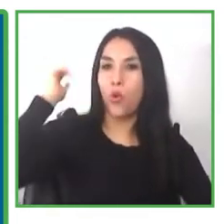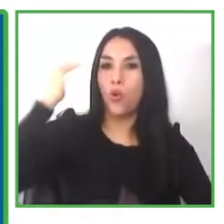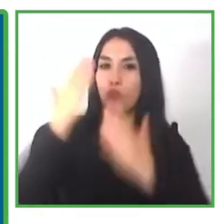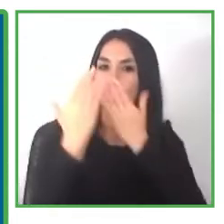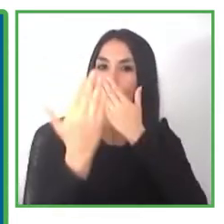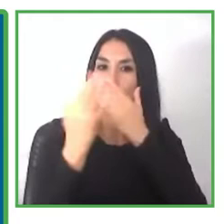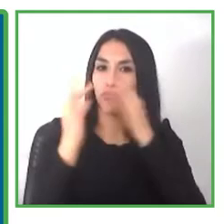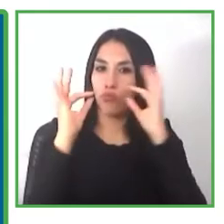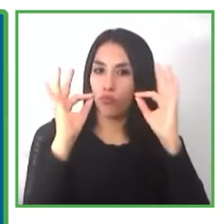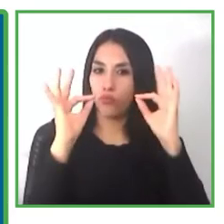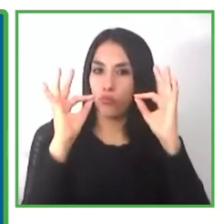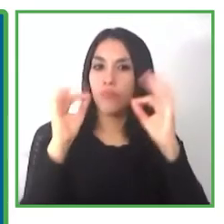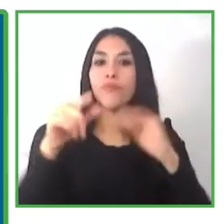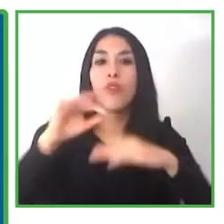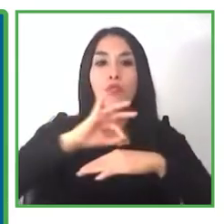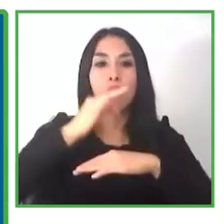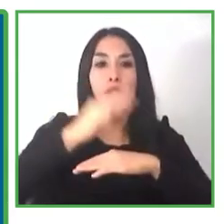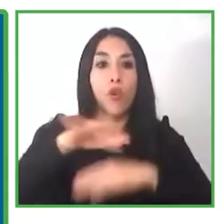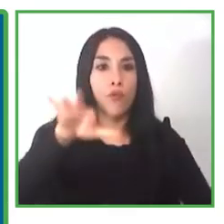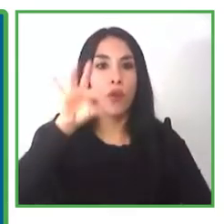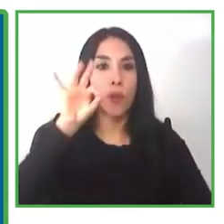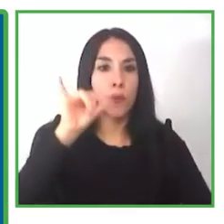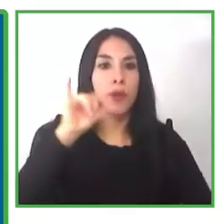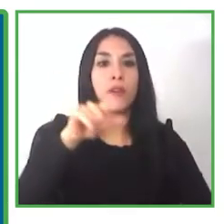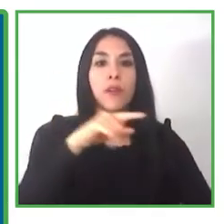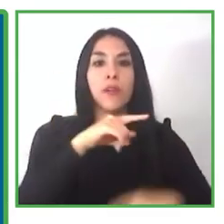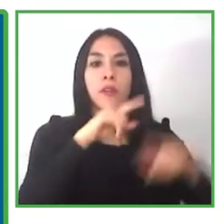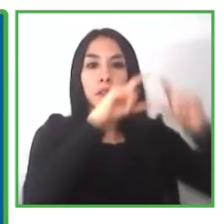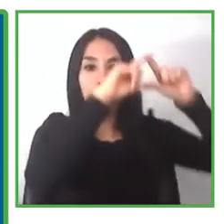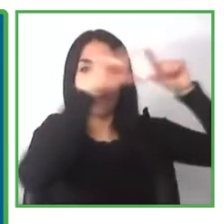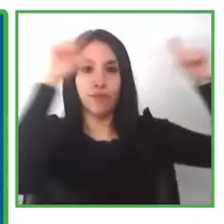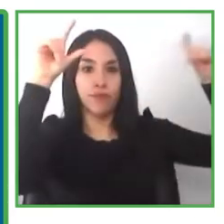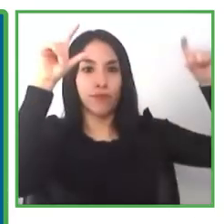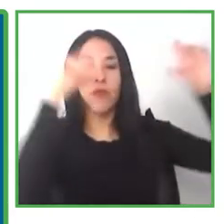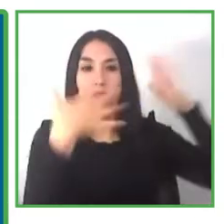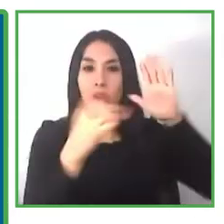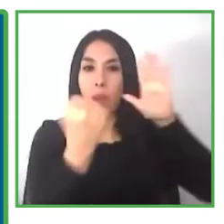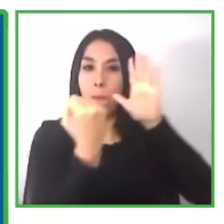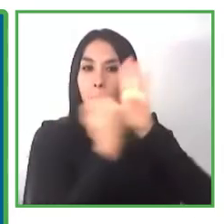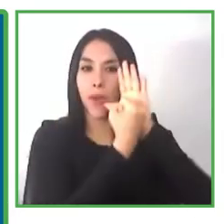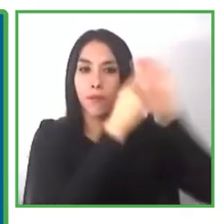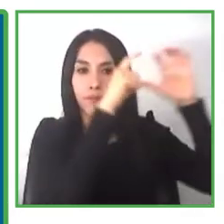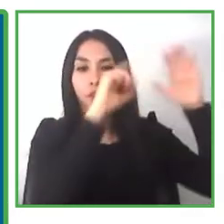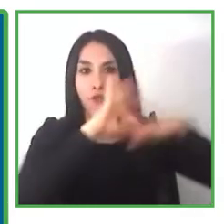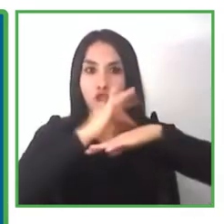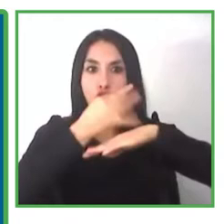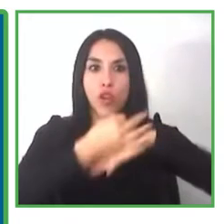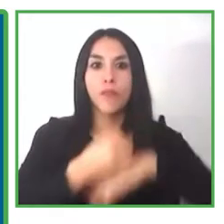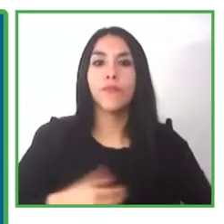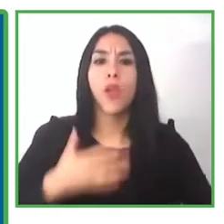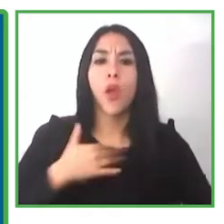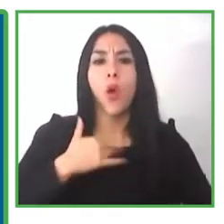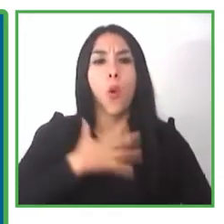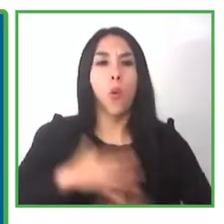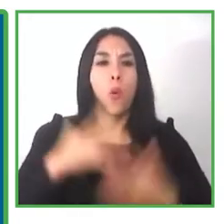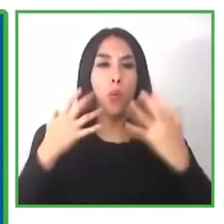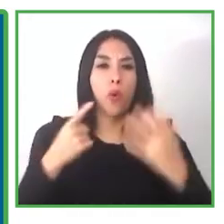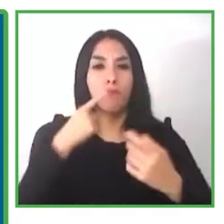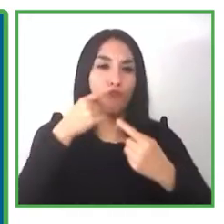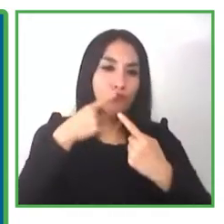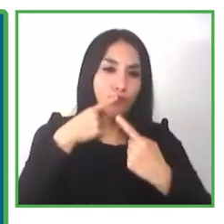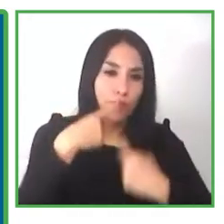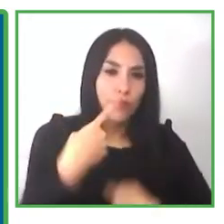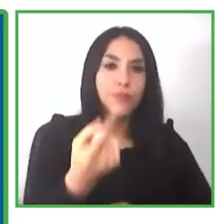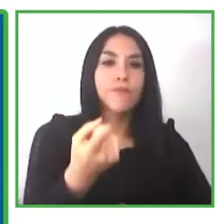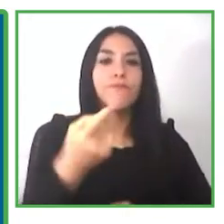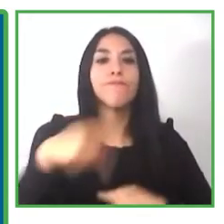is a blue background with the logo of the foundation i would like to talk to you about the organization that i represent and the